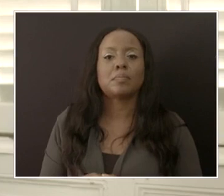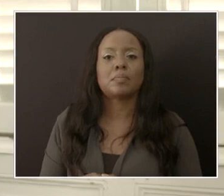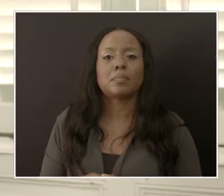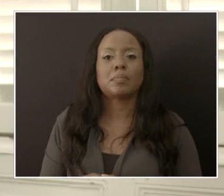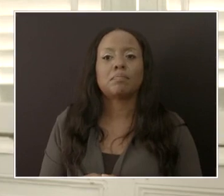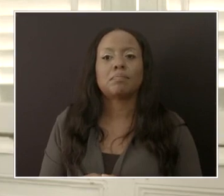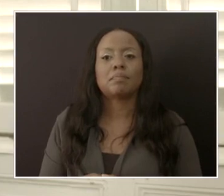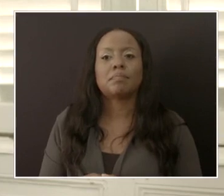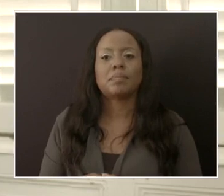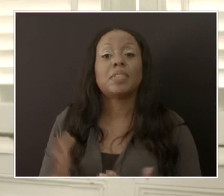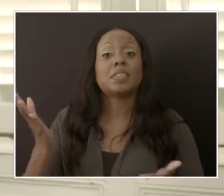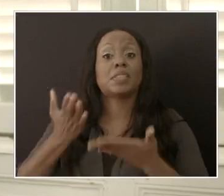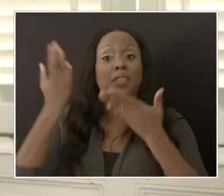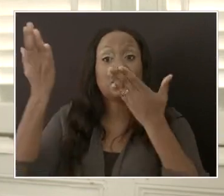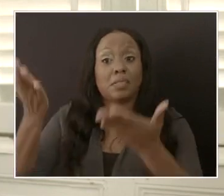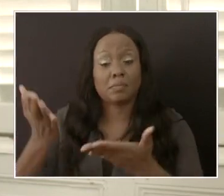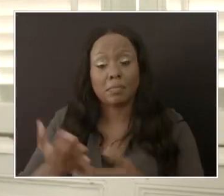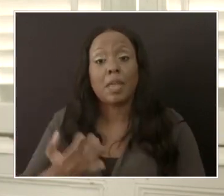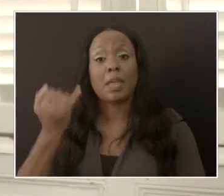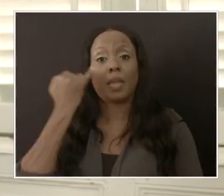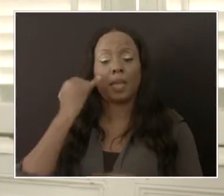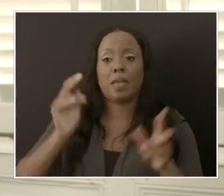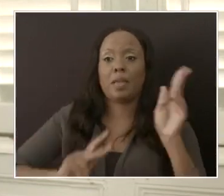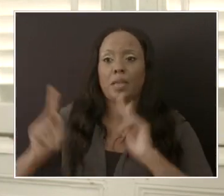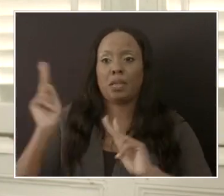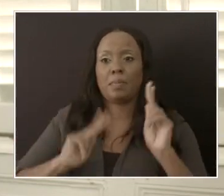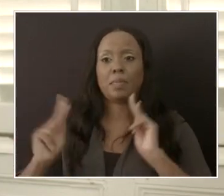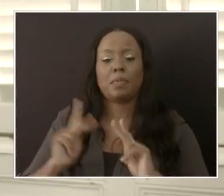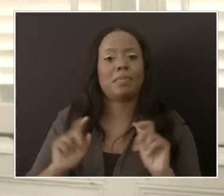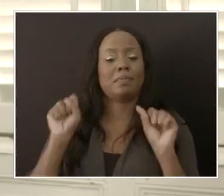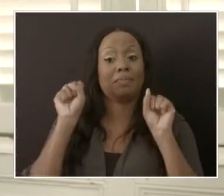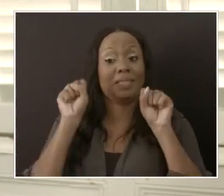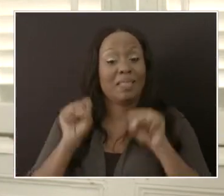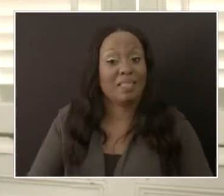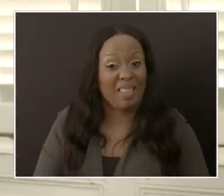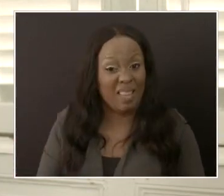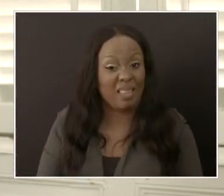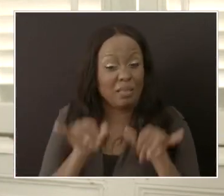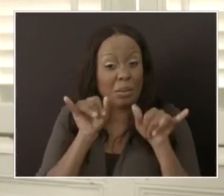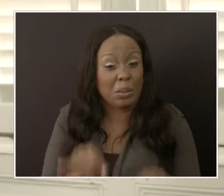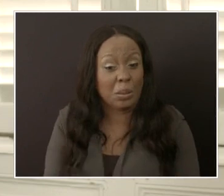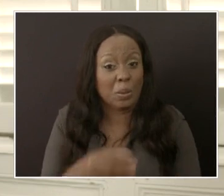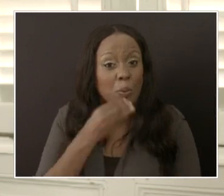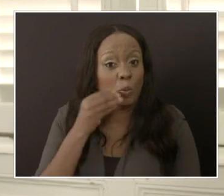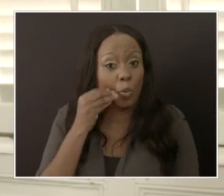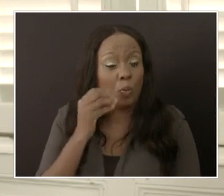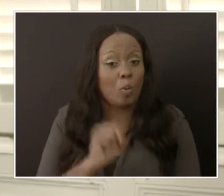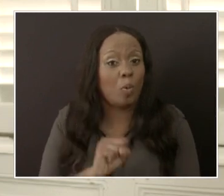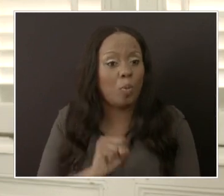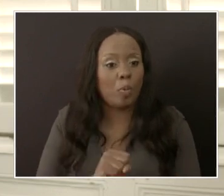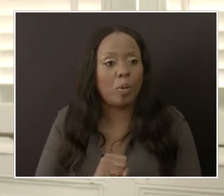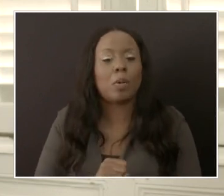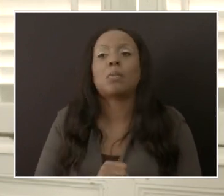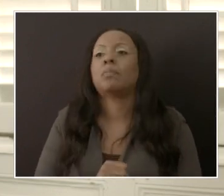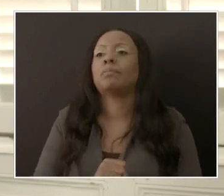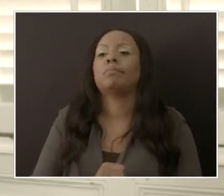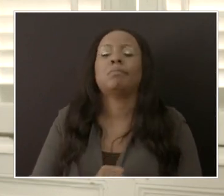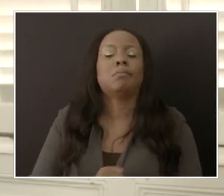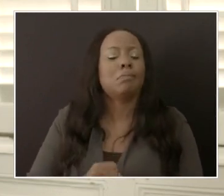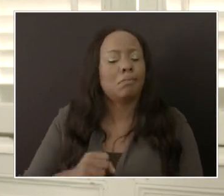persons rotate within the office to minimize the number of persons within the office, we highly recommend that you do so.